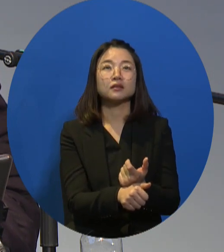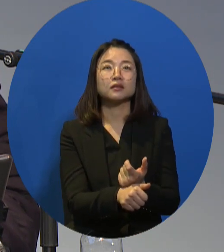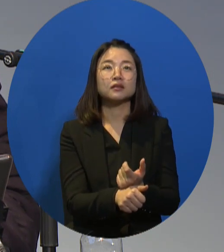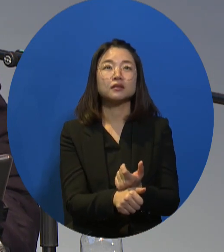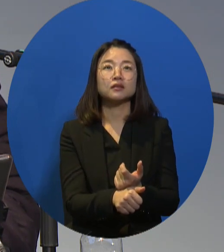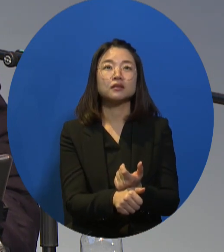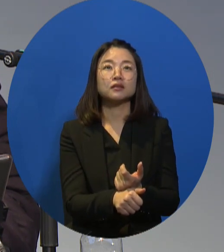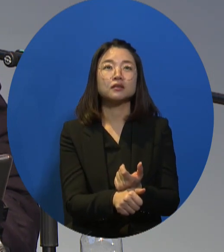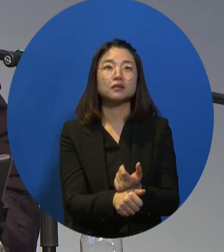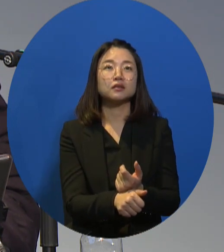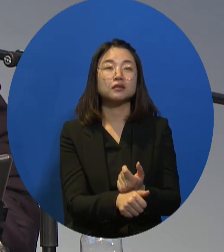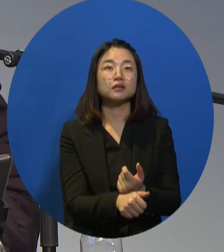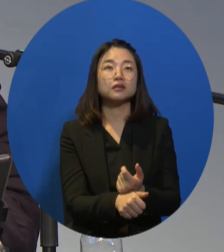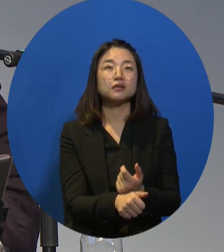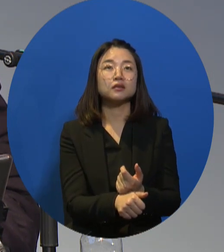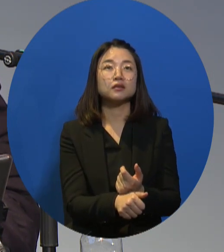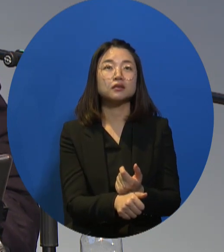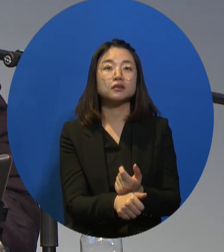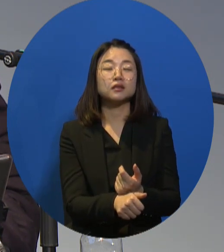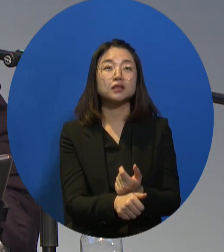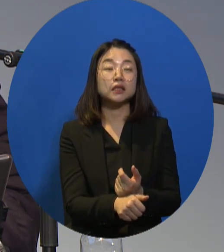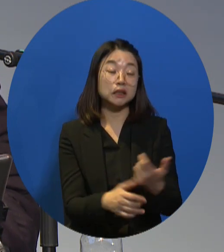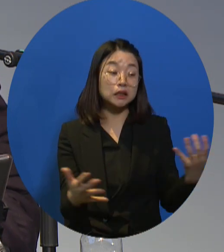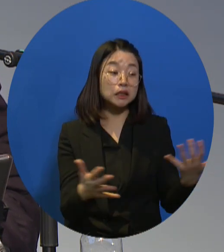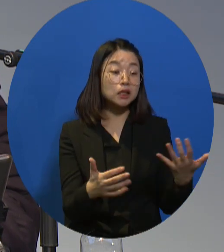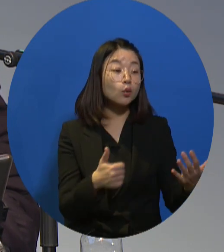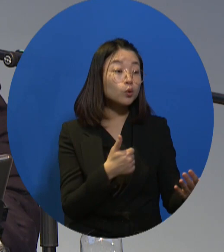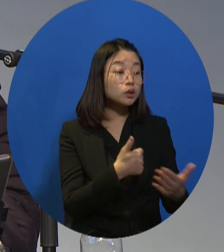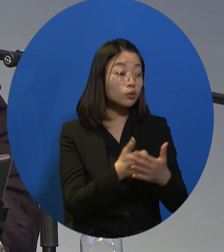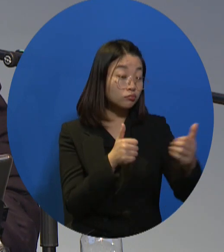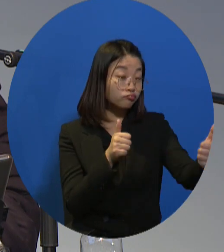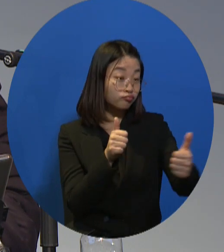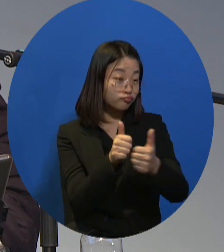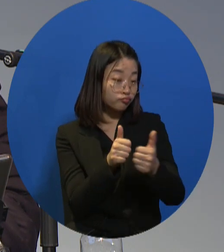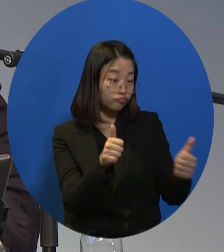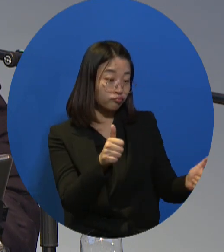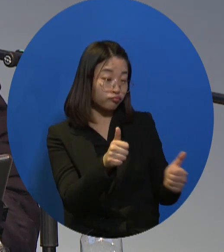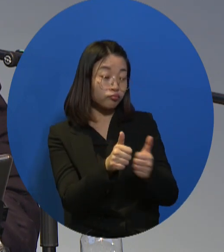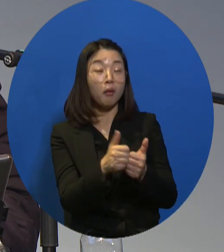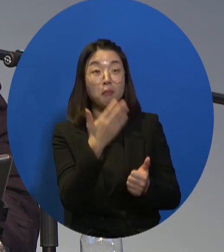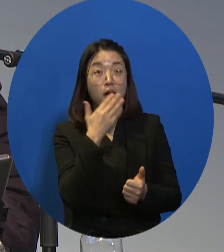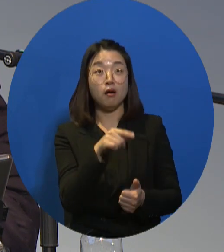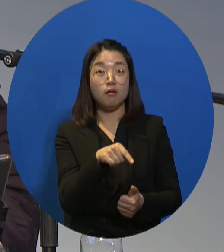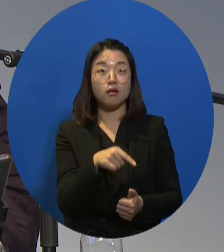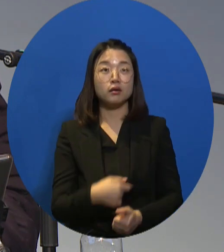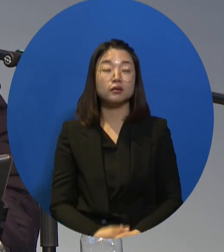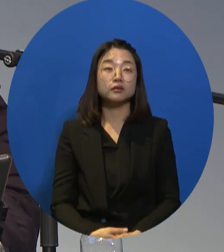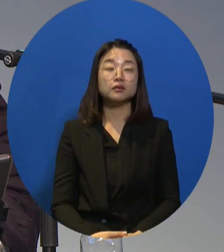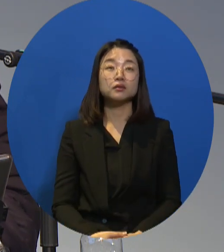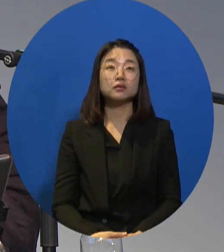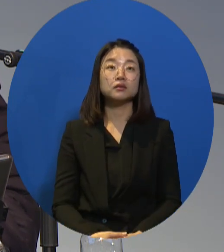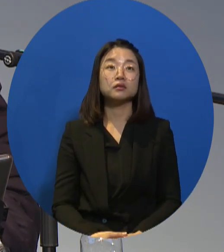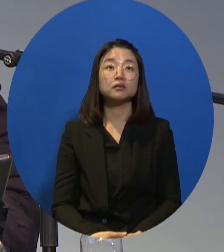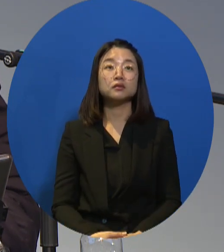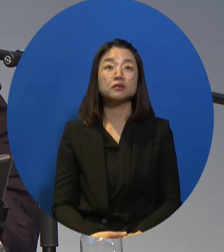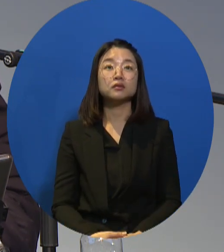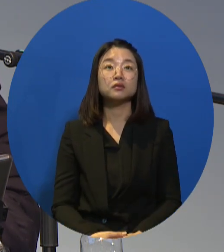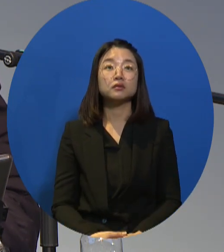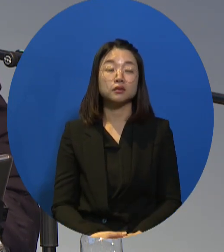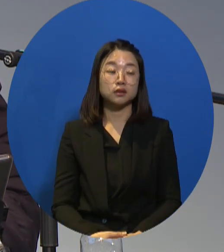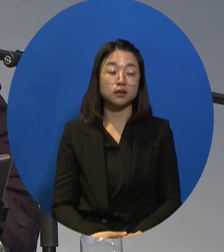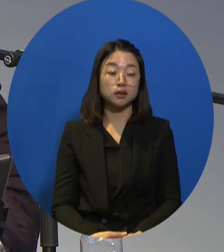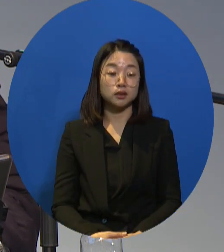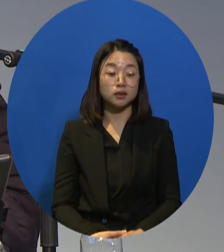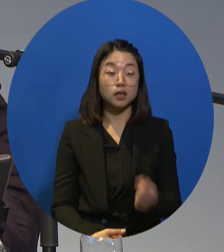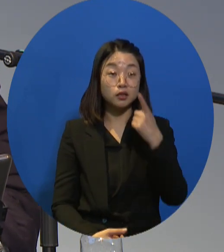they may go on to 60 hours. And for 60 hours of work, you can also get some additional incentive. And